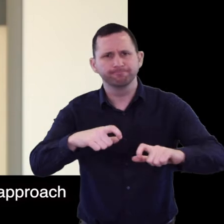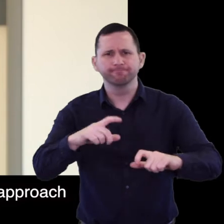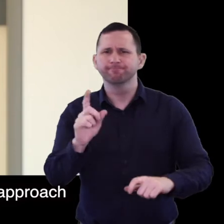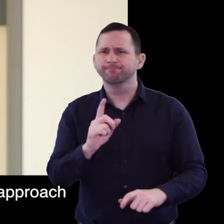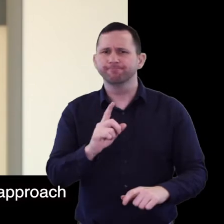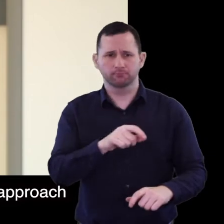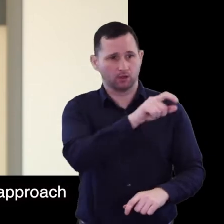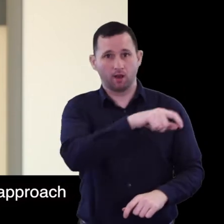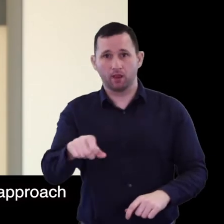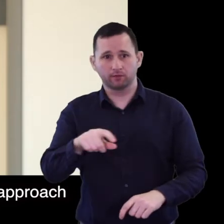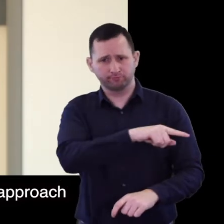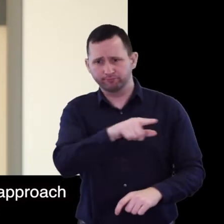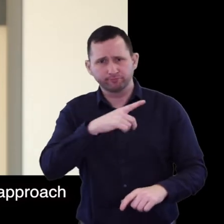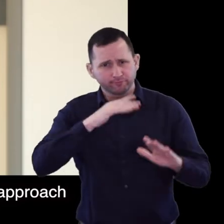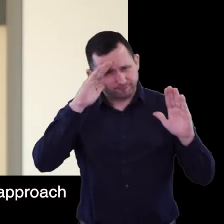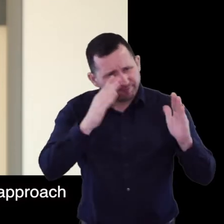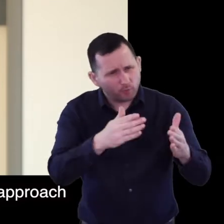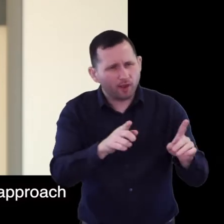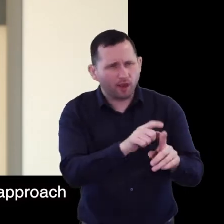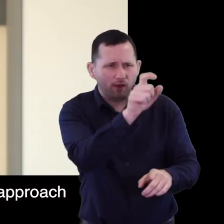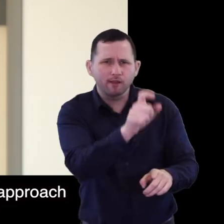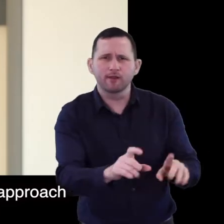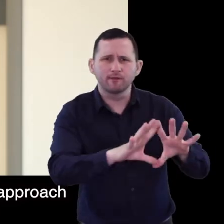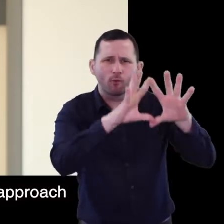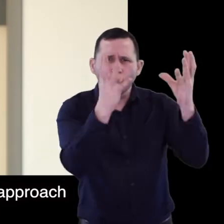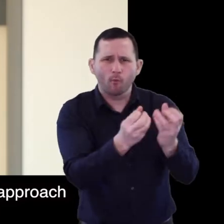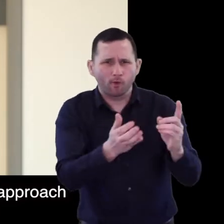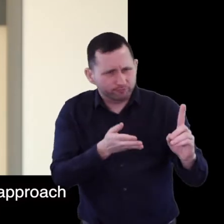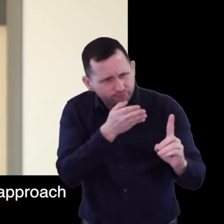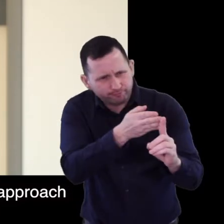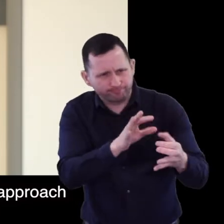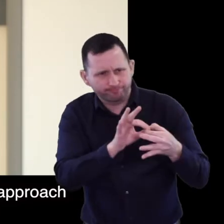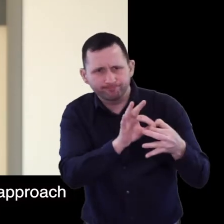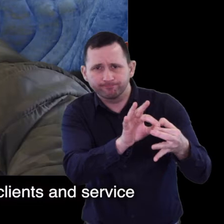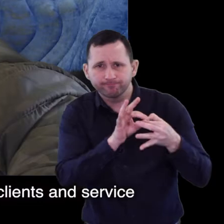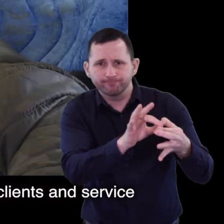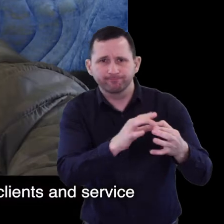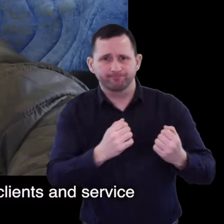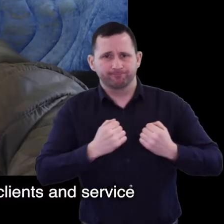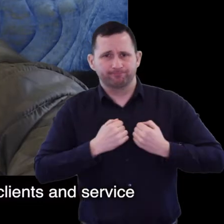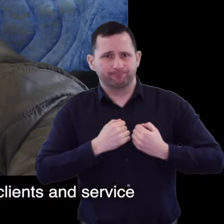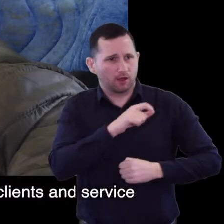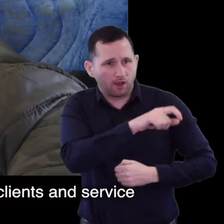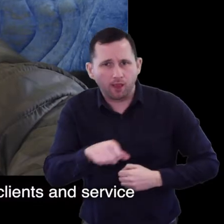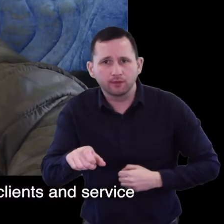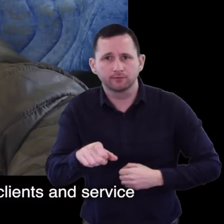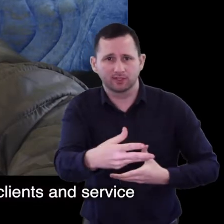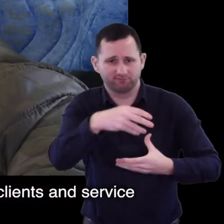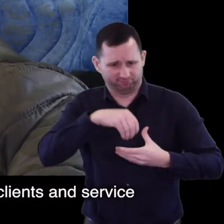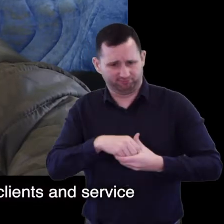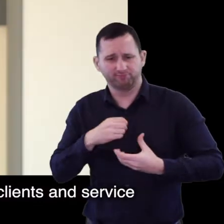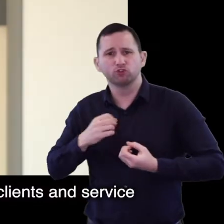on embedding a holistic approach to the way we work with our clients, continue to embed